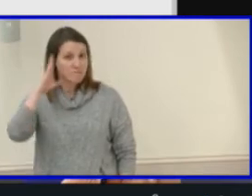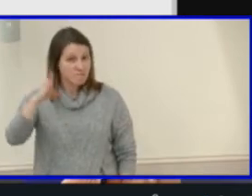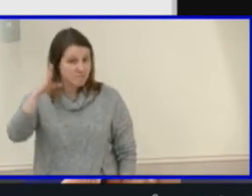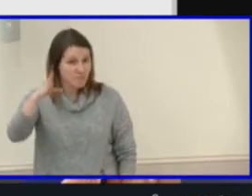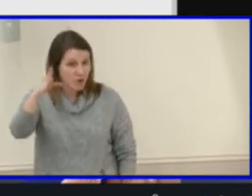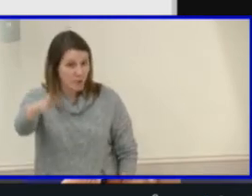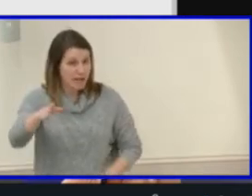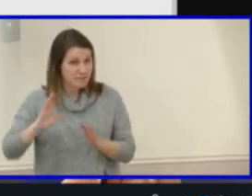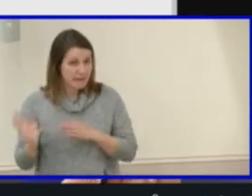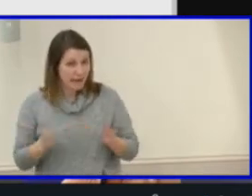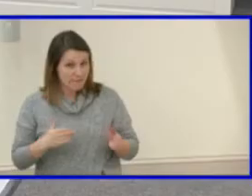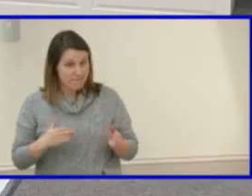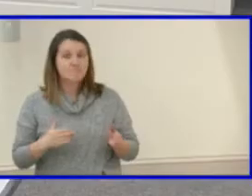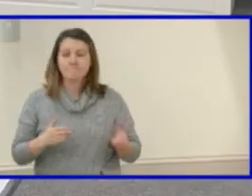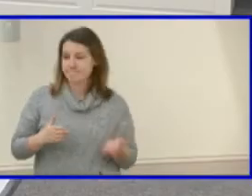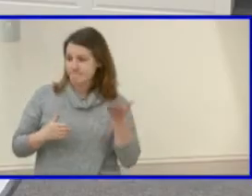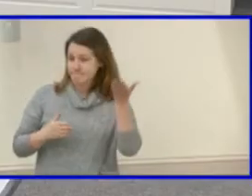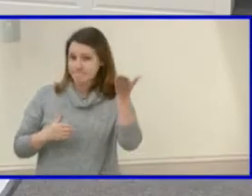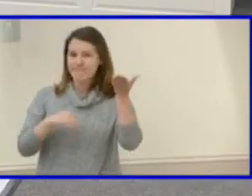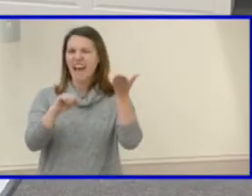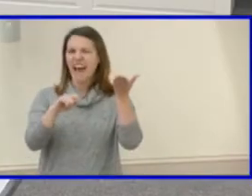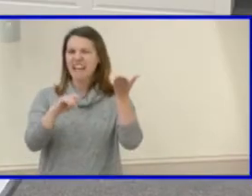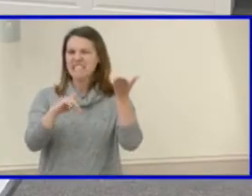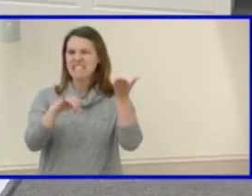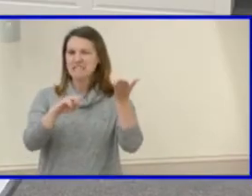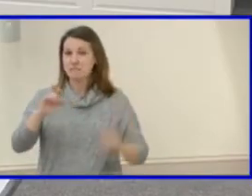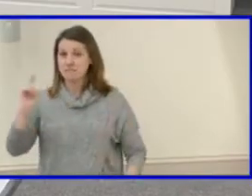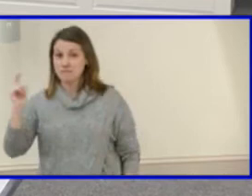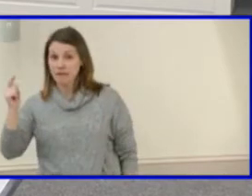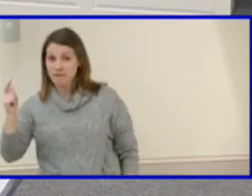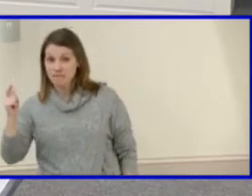planning. Is there a motion